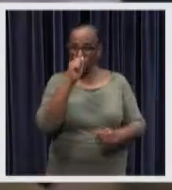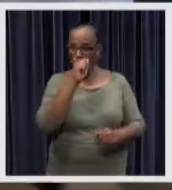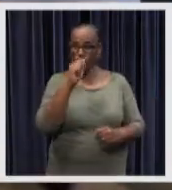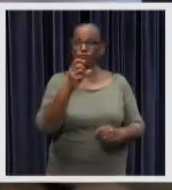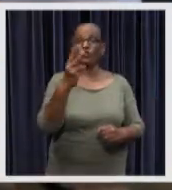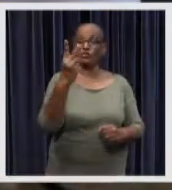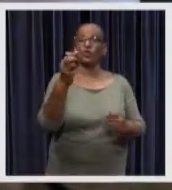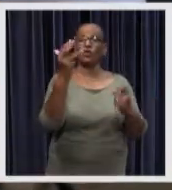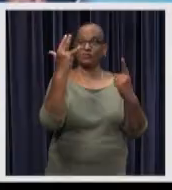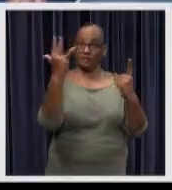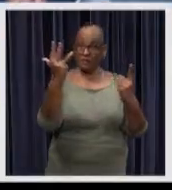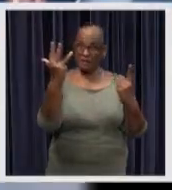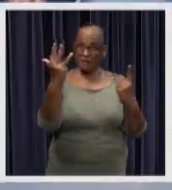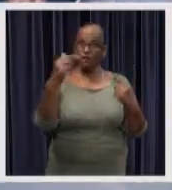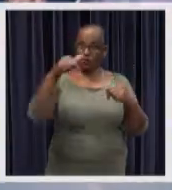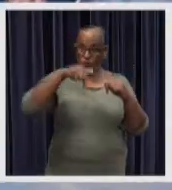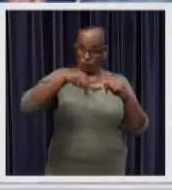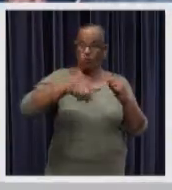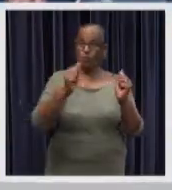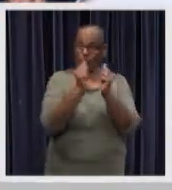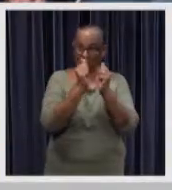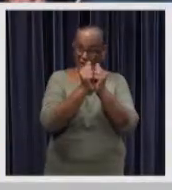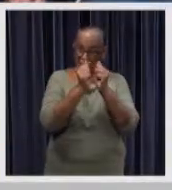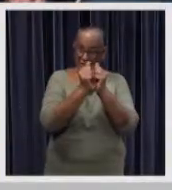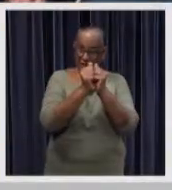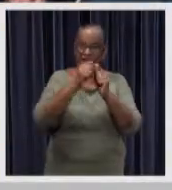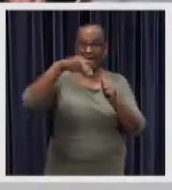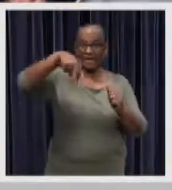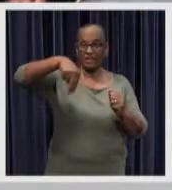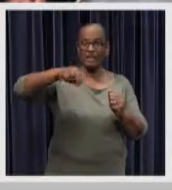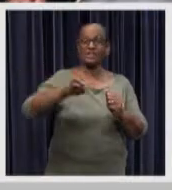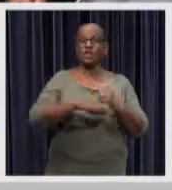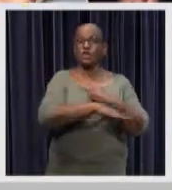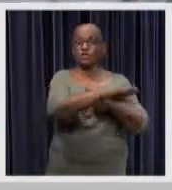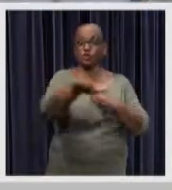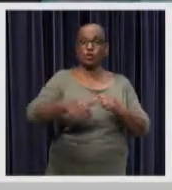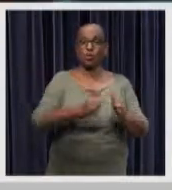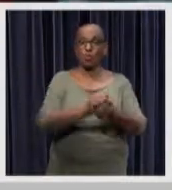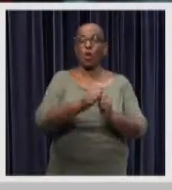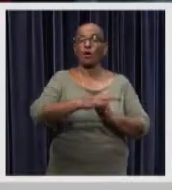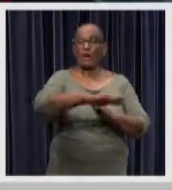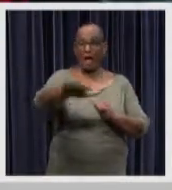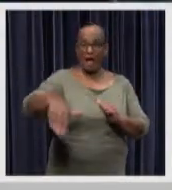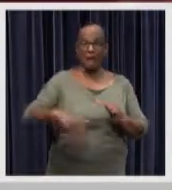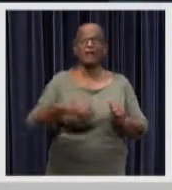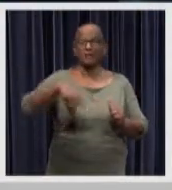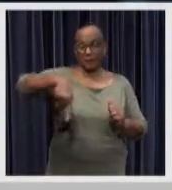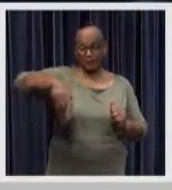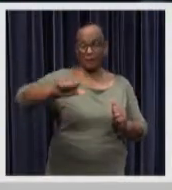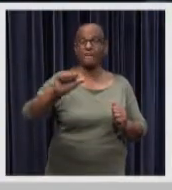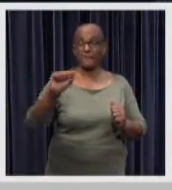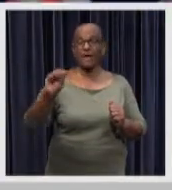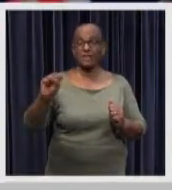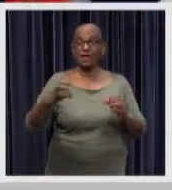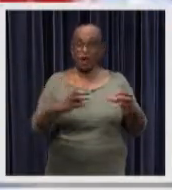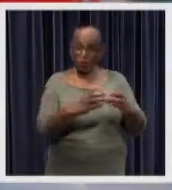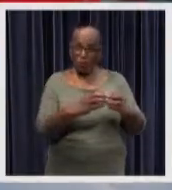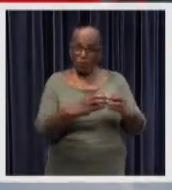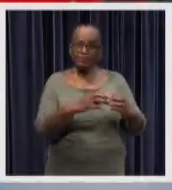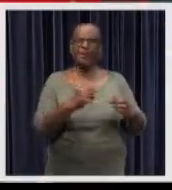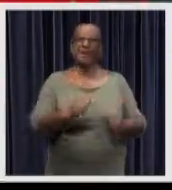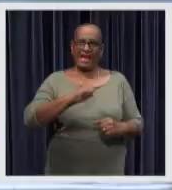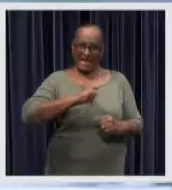will take place next saturday in the anthony nesti sports hall the pansa group of